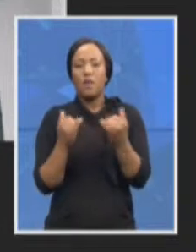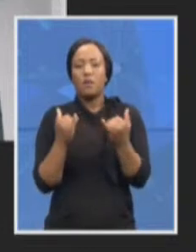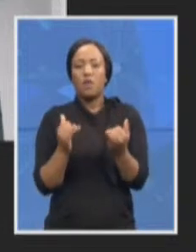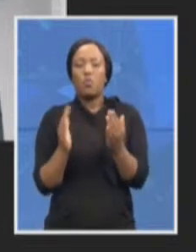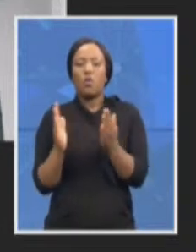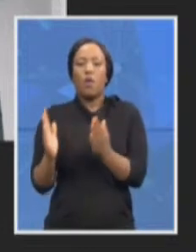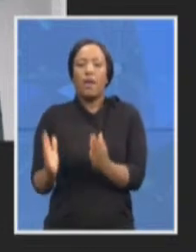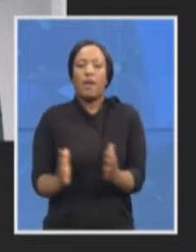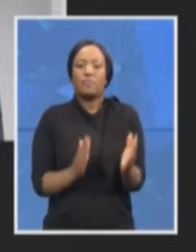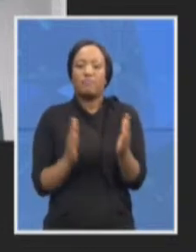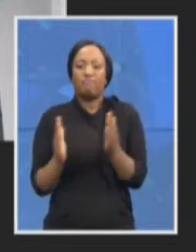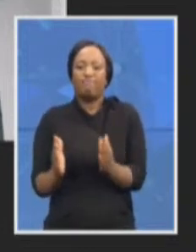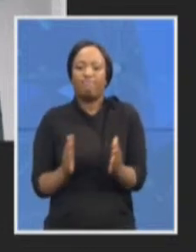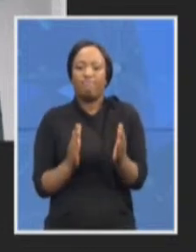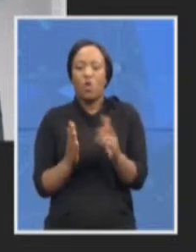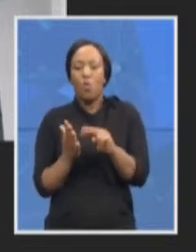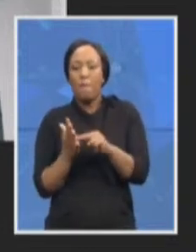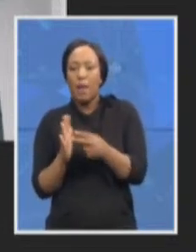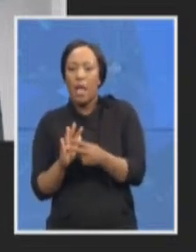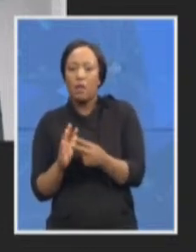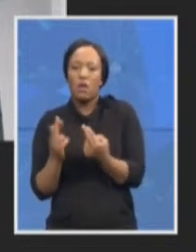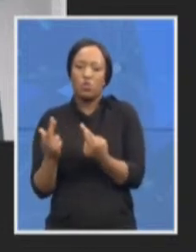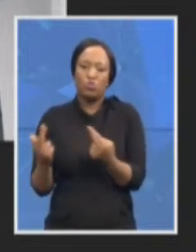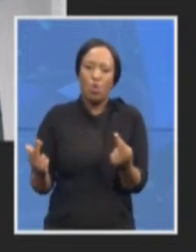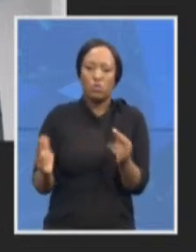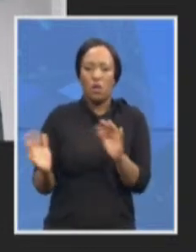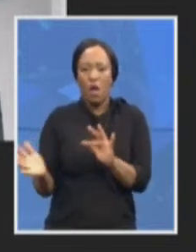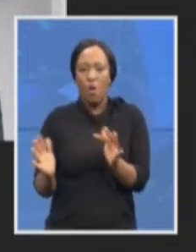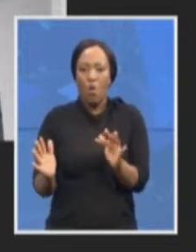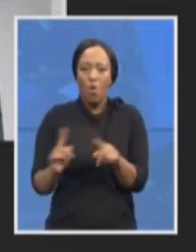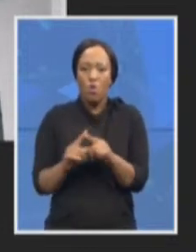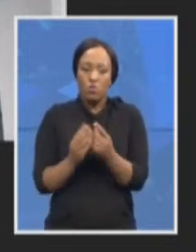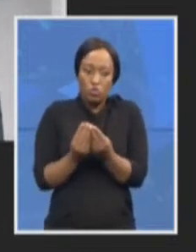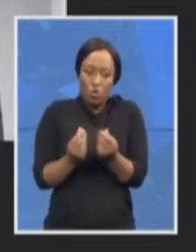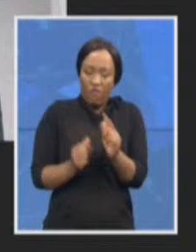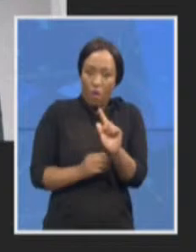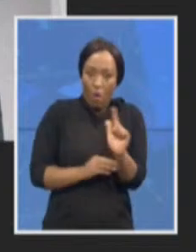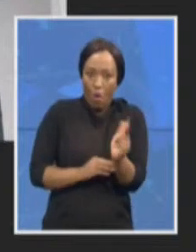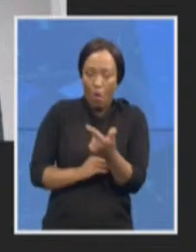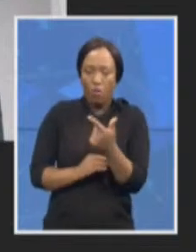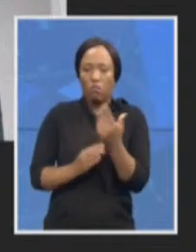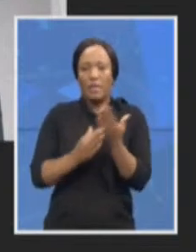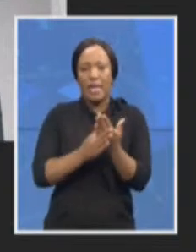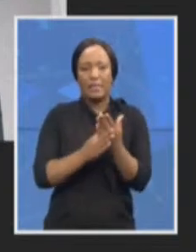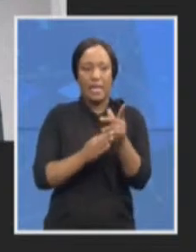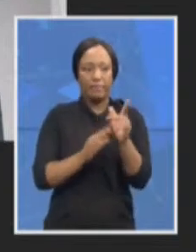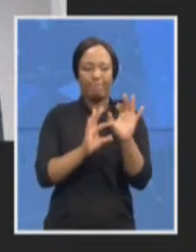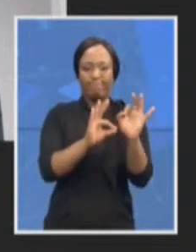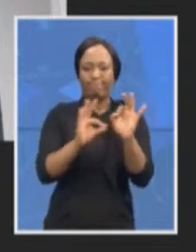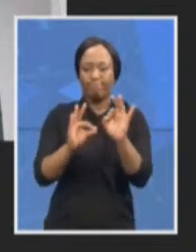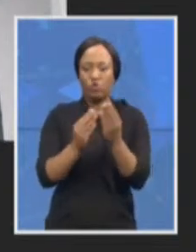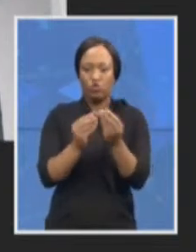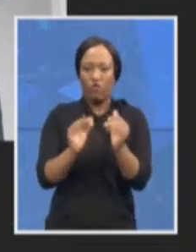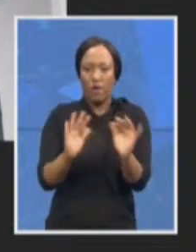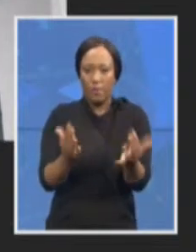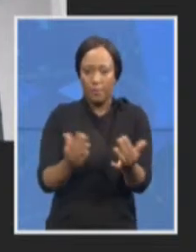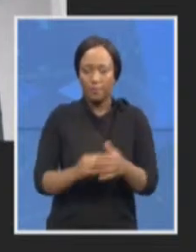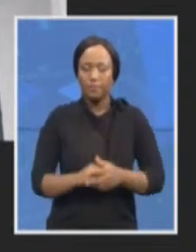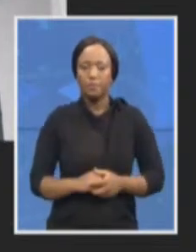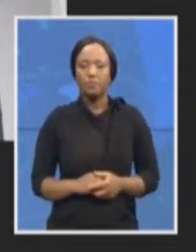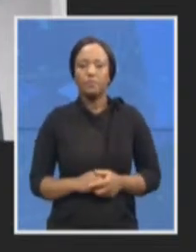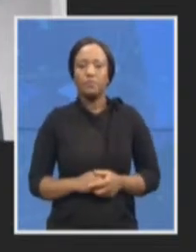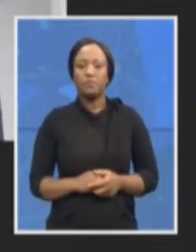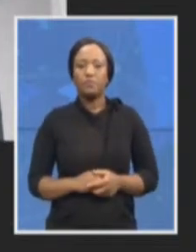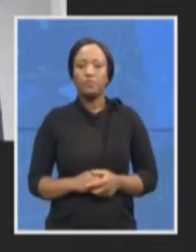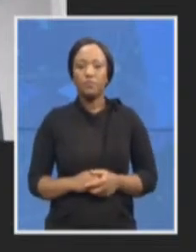we're able to deal with all the appropriate cases so currently within the in our specialized commercial crimes